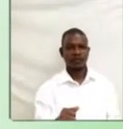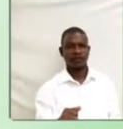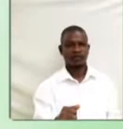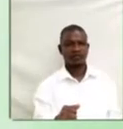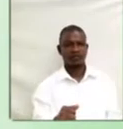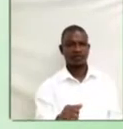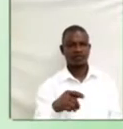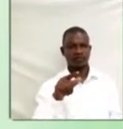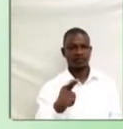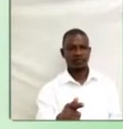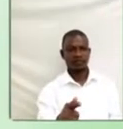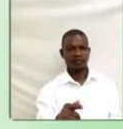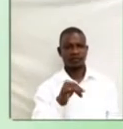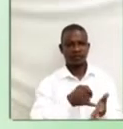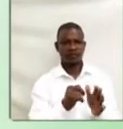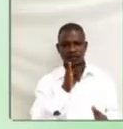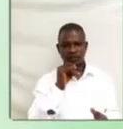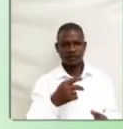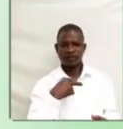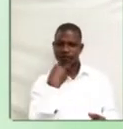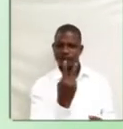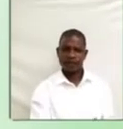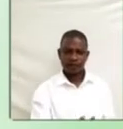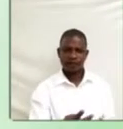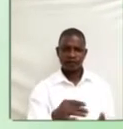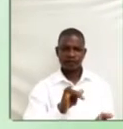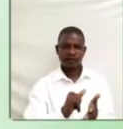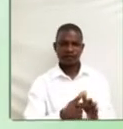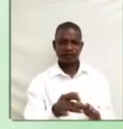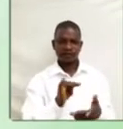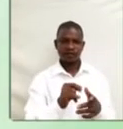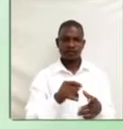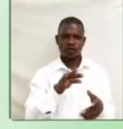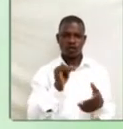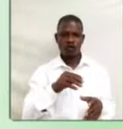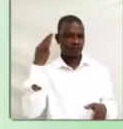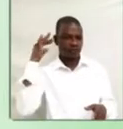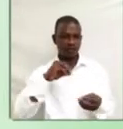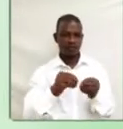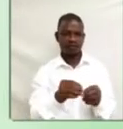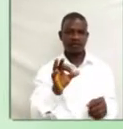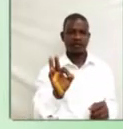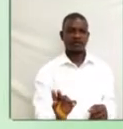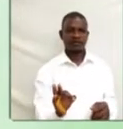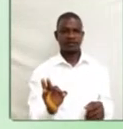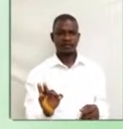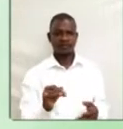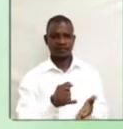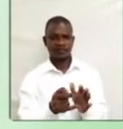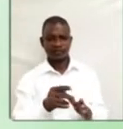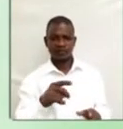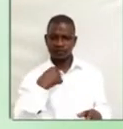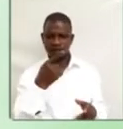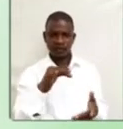Th. It is the voiced counterpart of sound number nine. It is